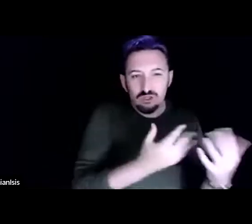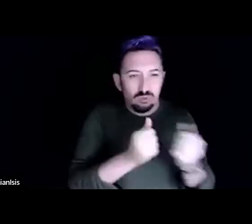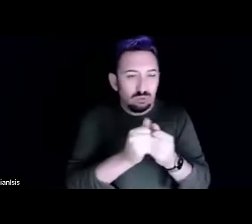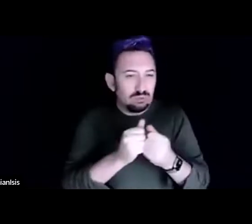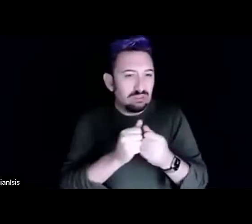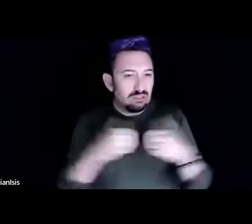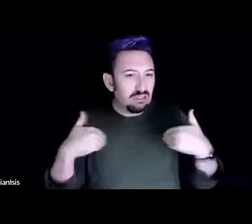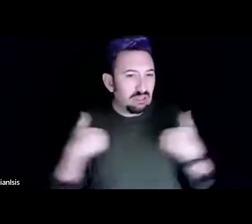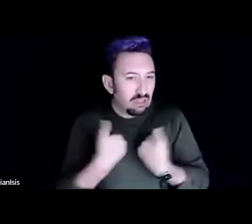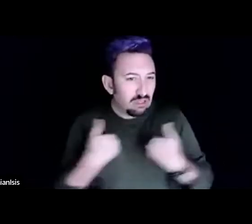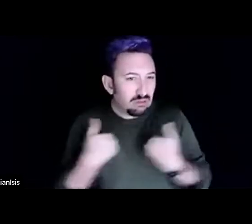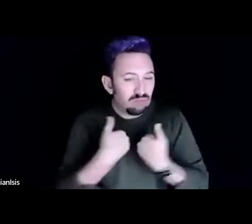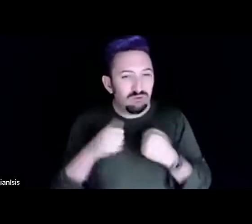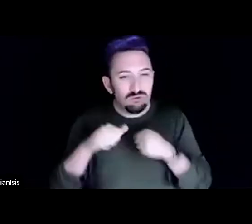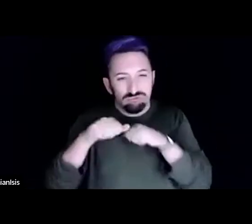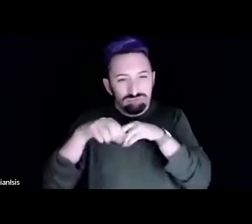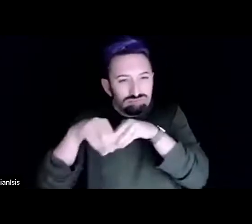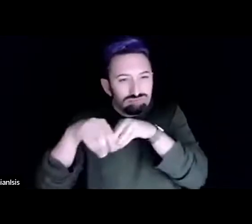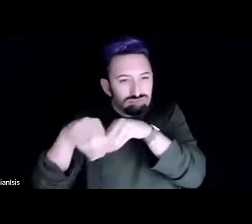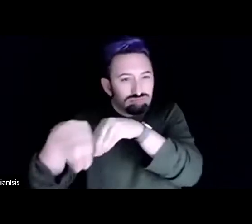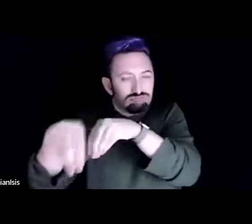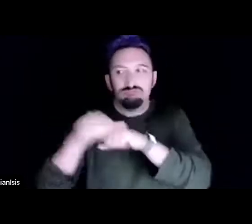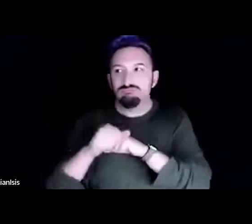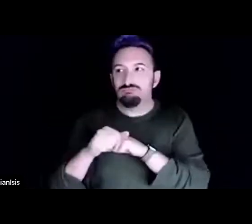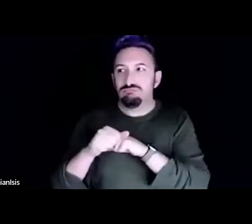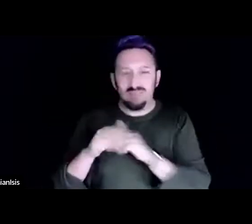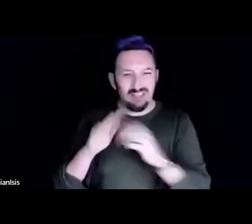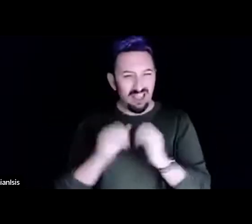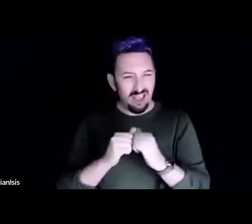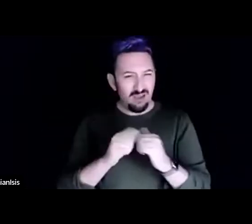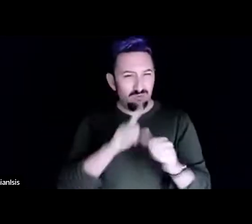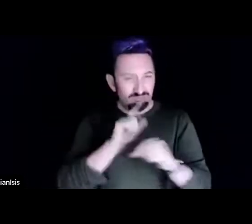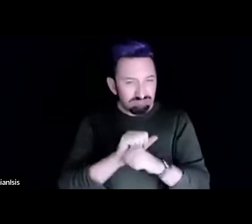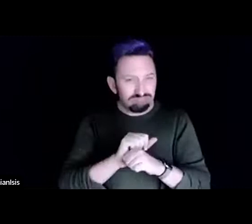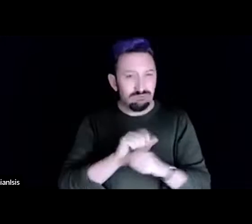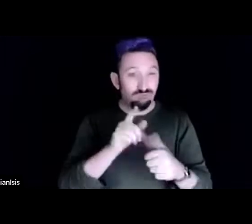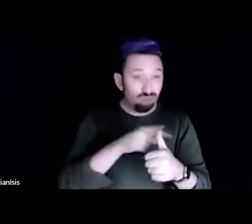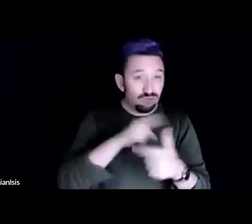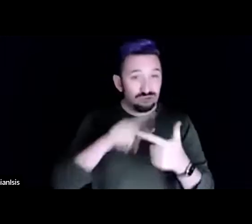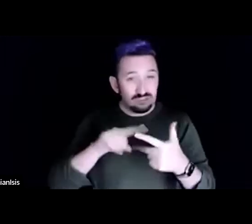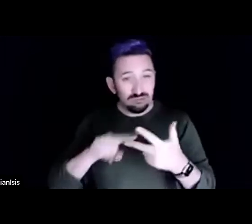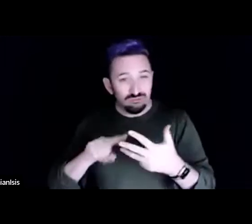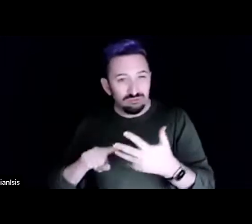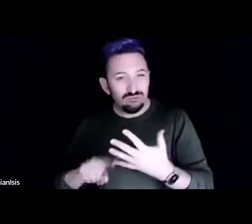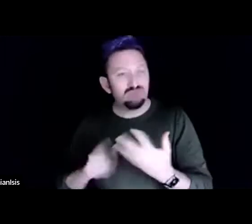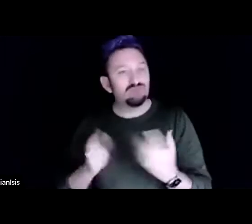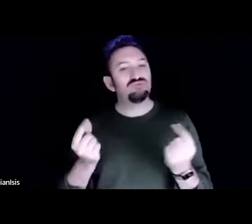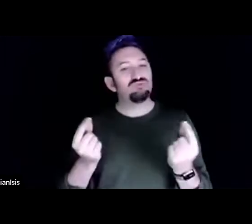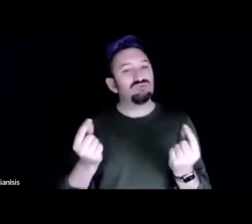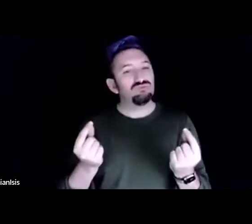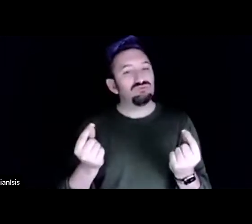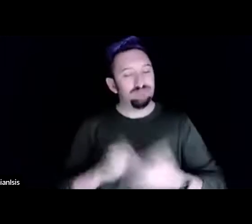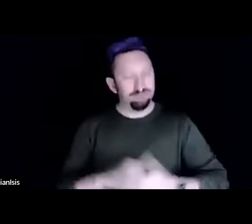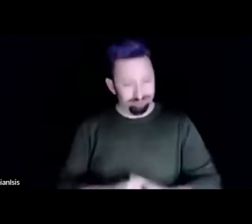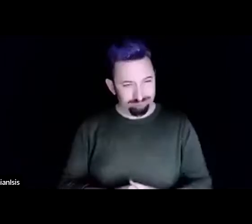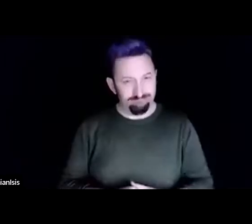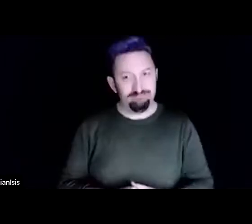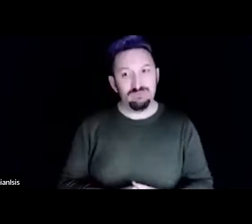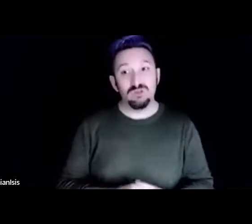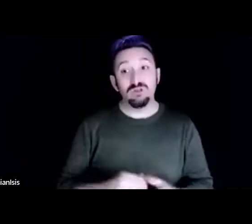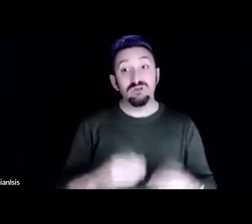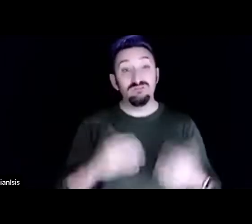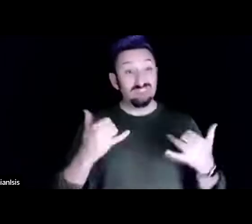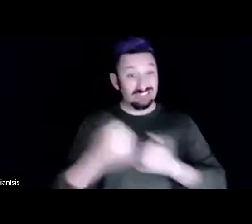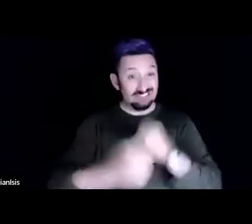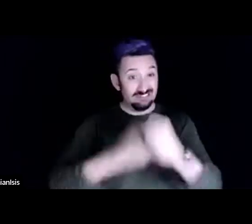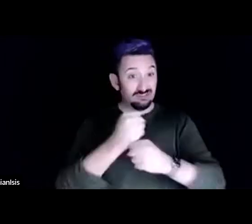practical nuts and bolts sort of way? So I think throughout our courses, the ones that we have coming this year are really about that.